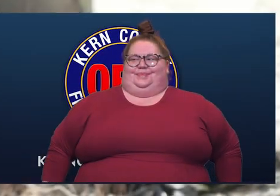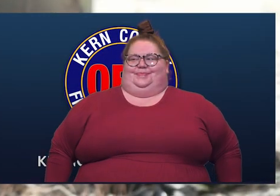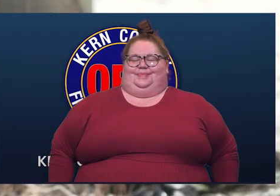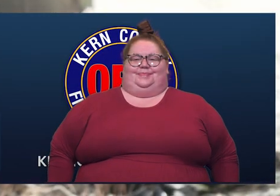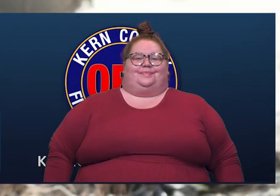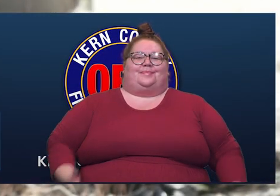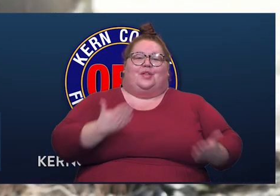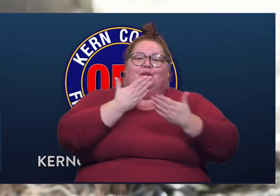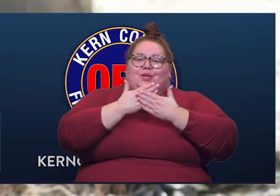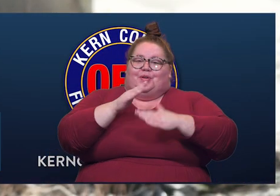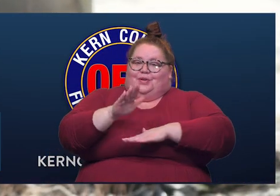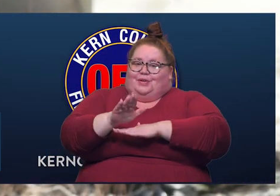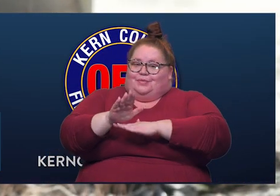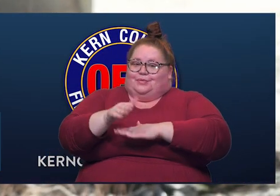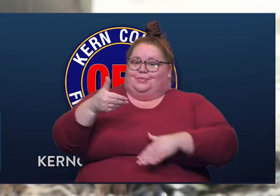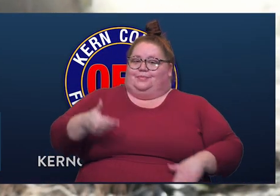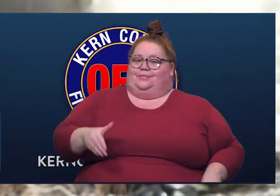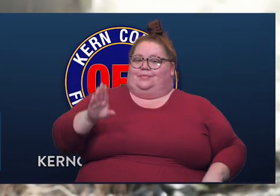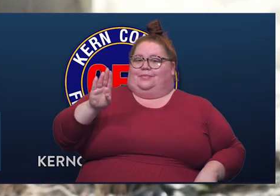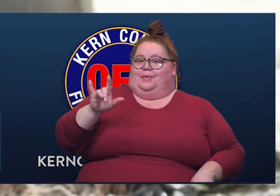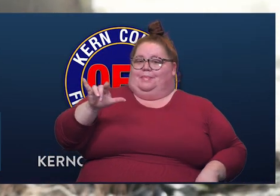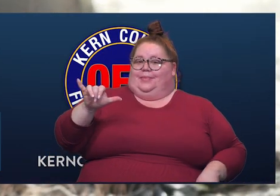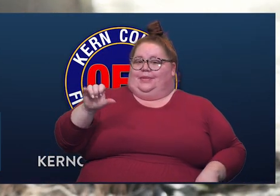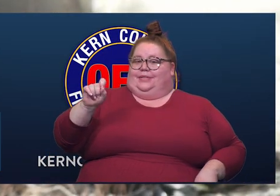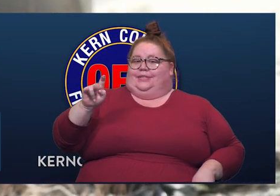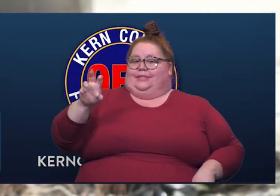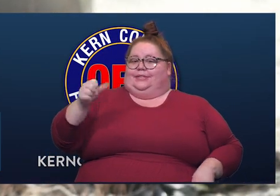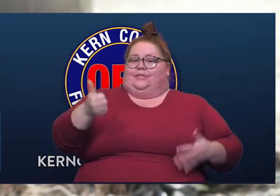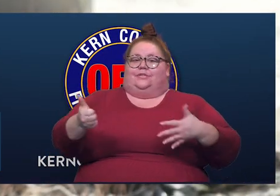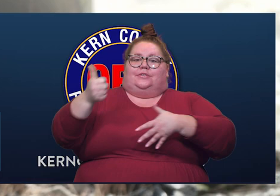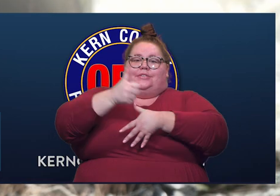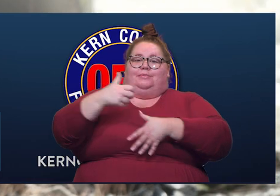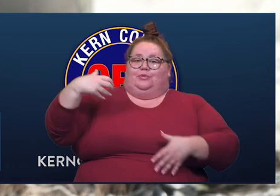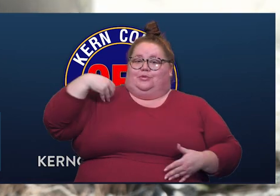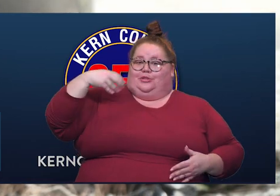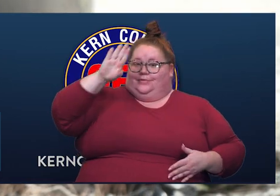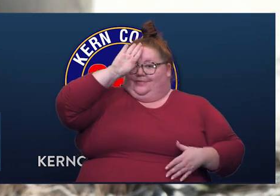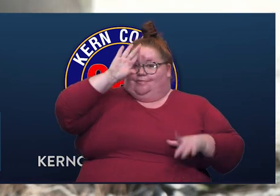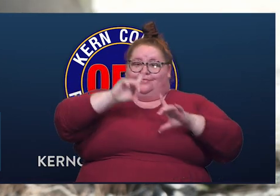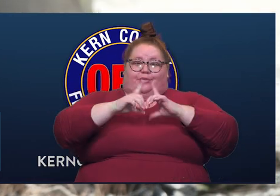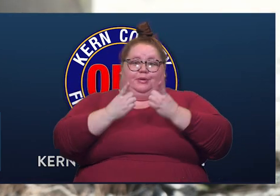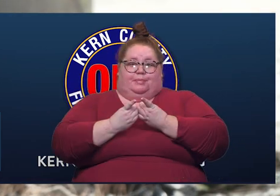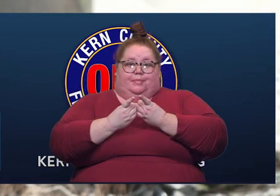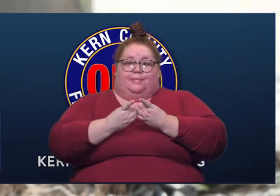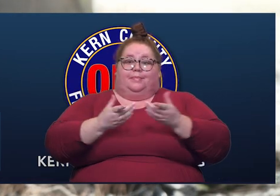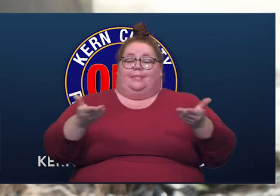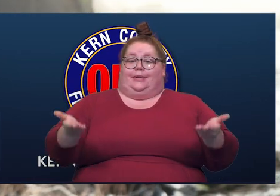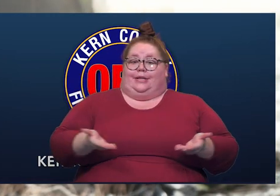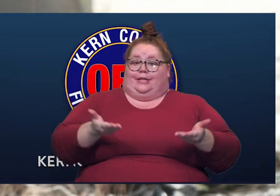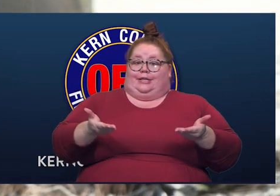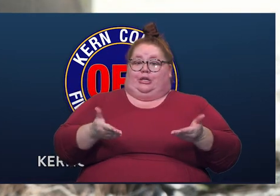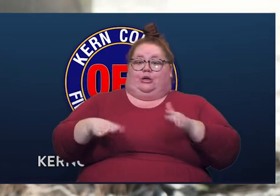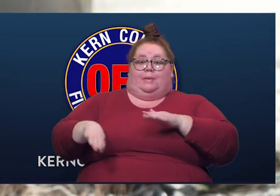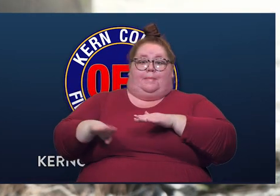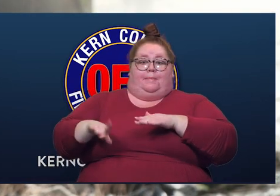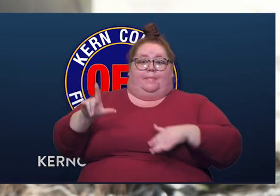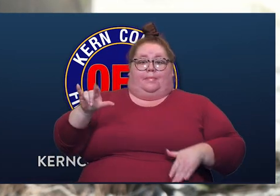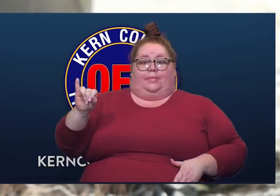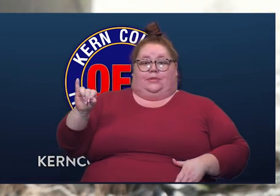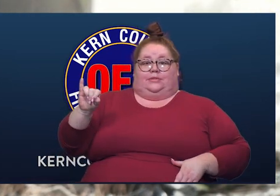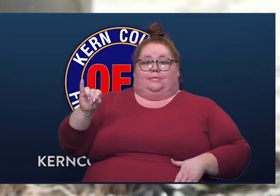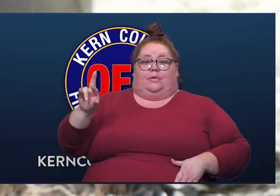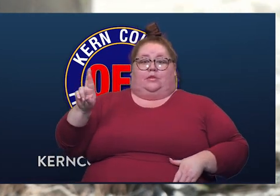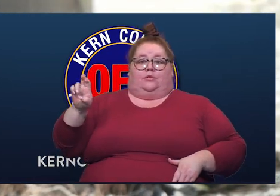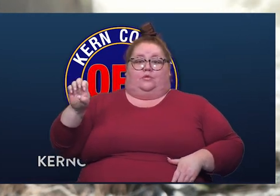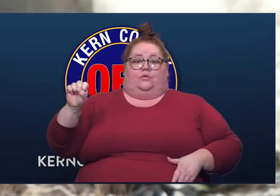Good afternoon everyone, this is Chief Billy Sears of the Kern County Fire Department. So we're here at the base of the Lake Isabella Reservoir